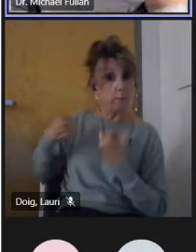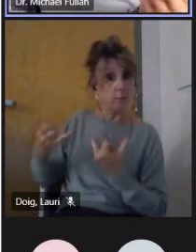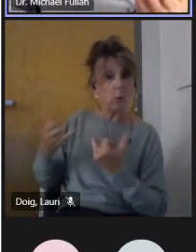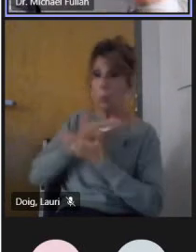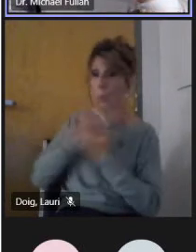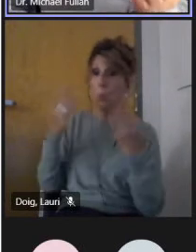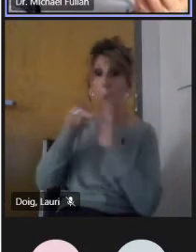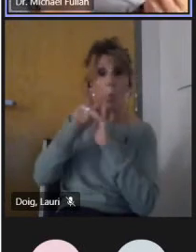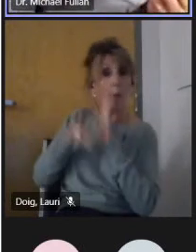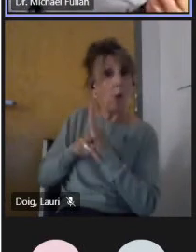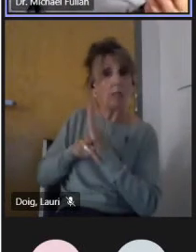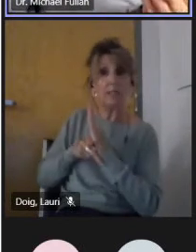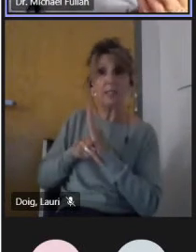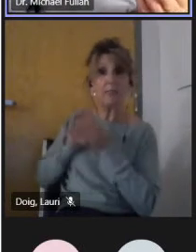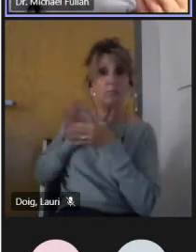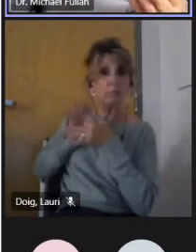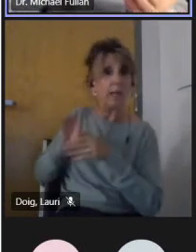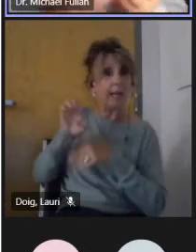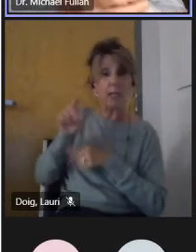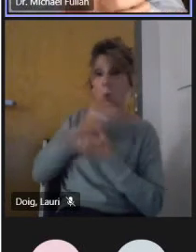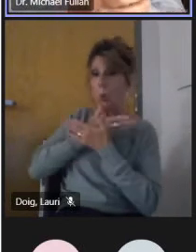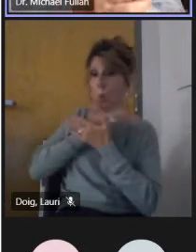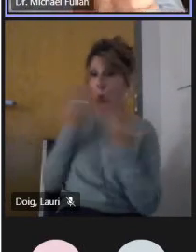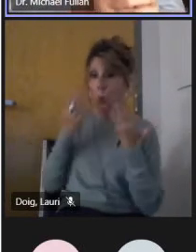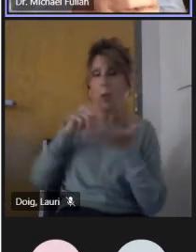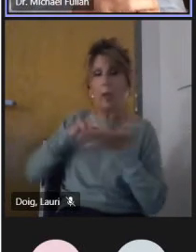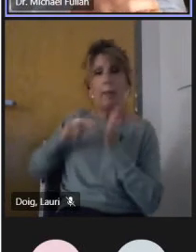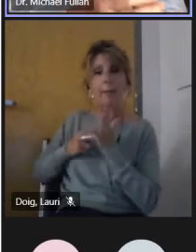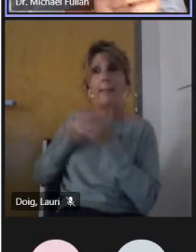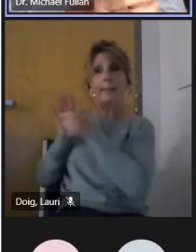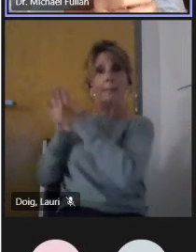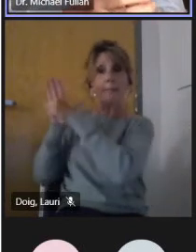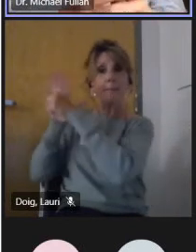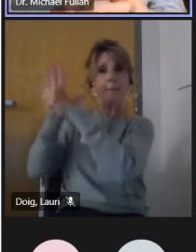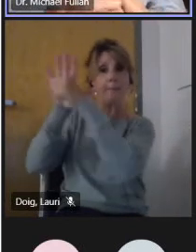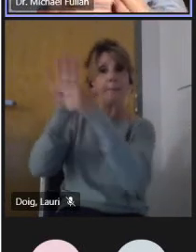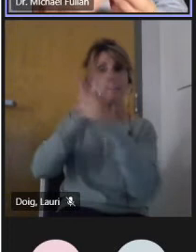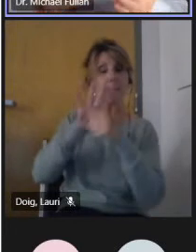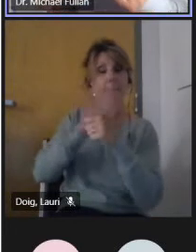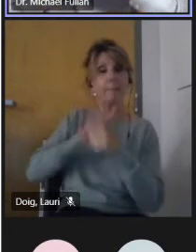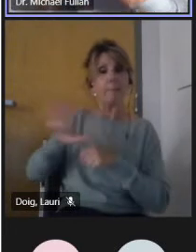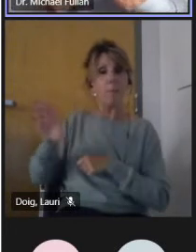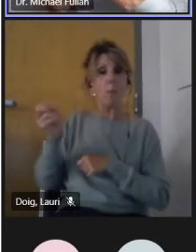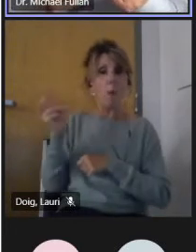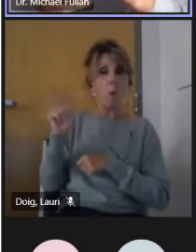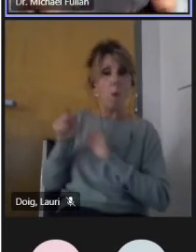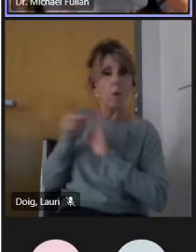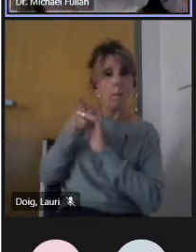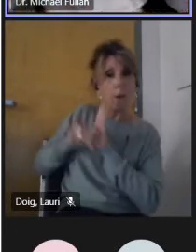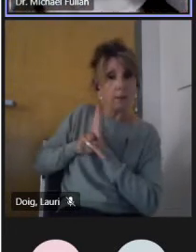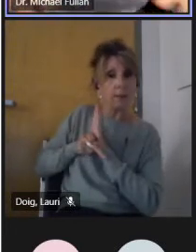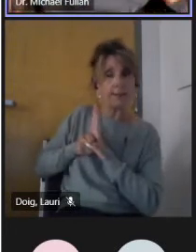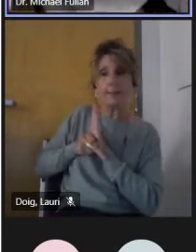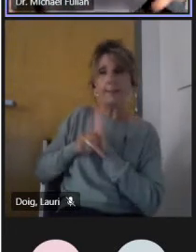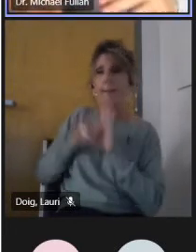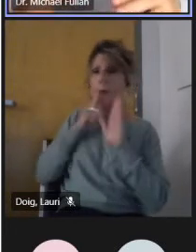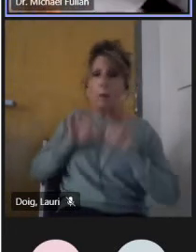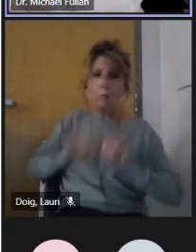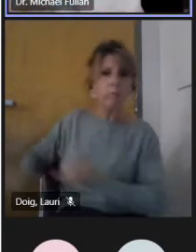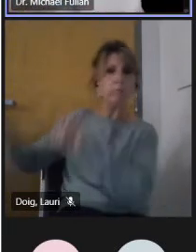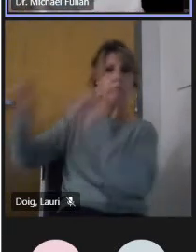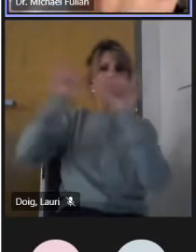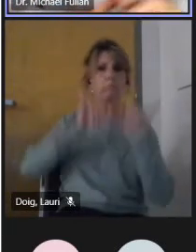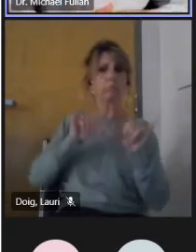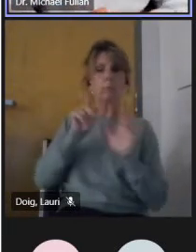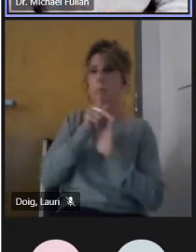It's ad hoc decisions that even if the decision happens to be right on a given day, it's in a vacuum. You have to have these